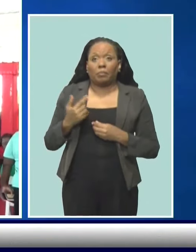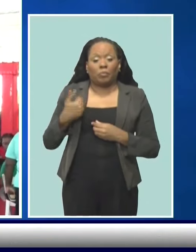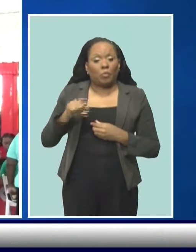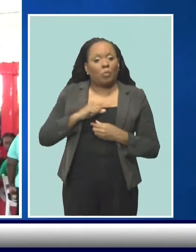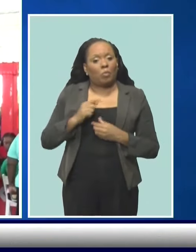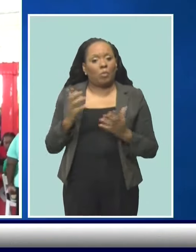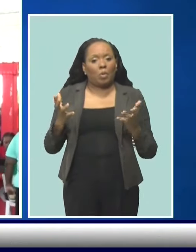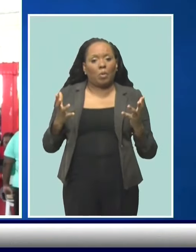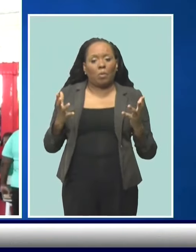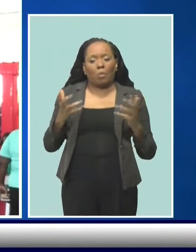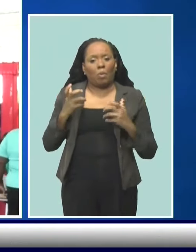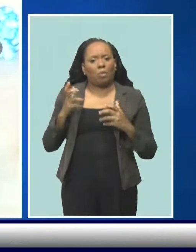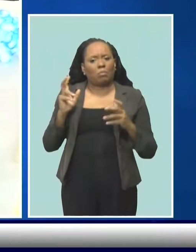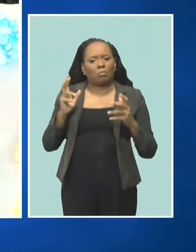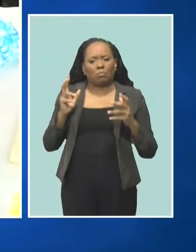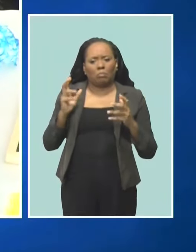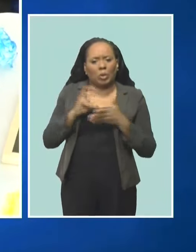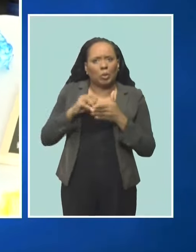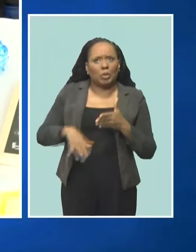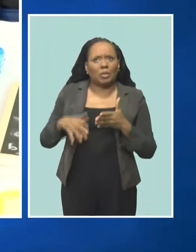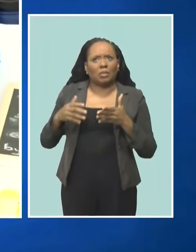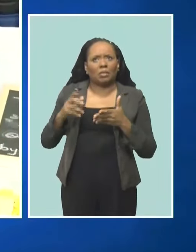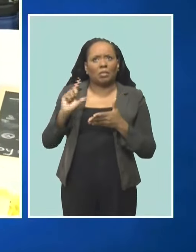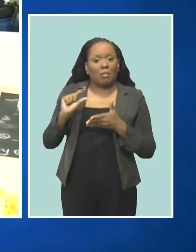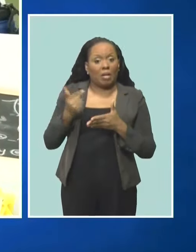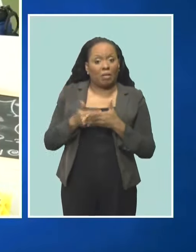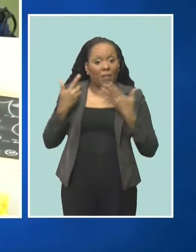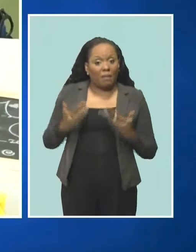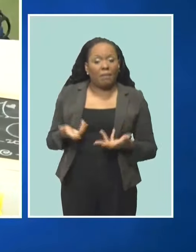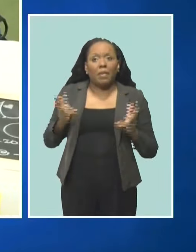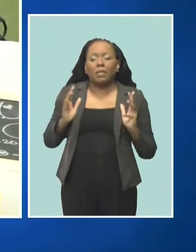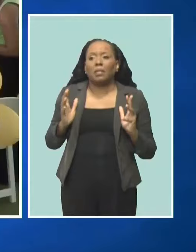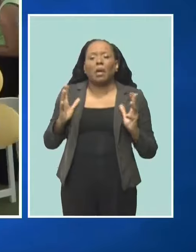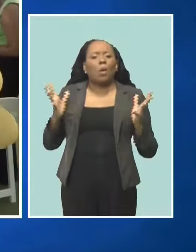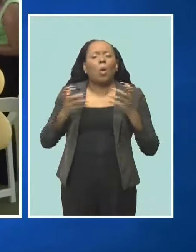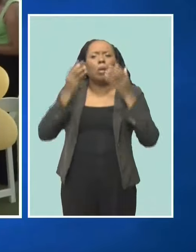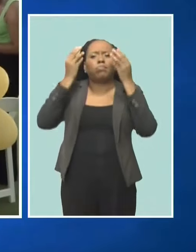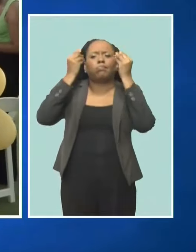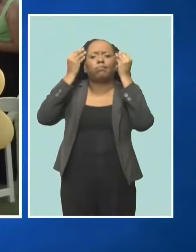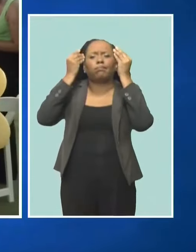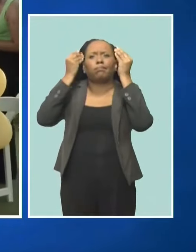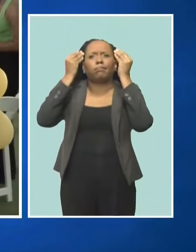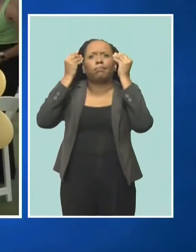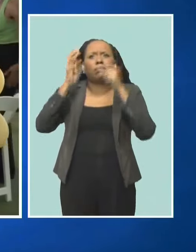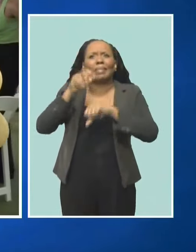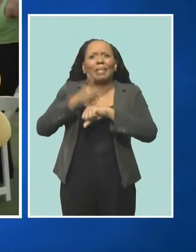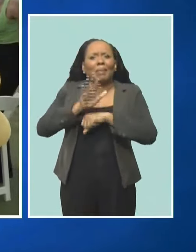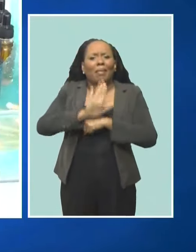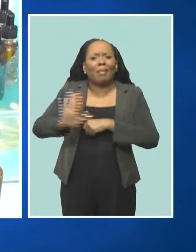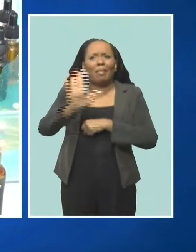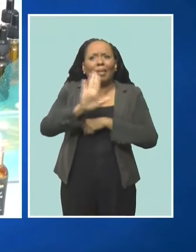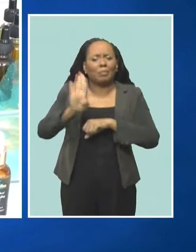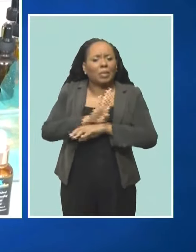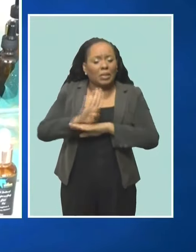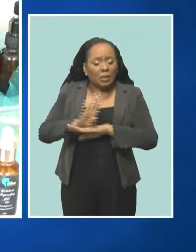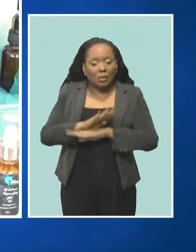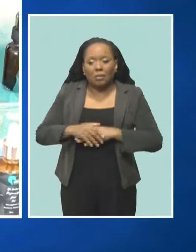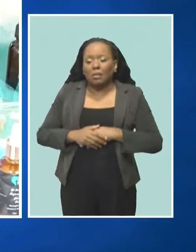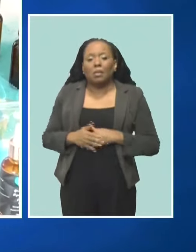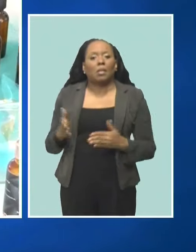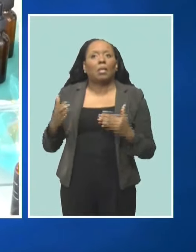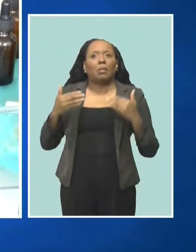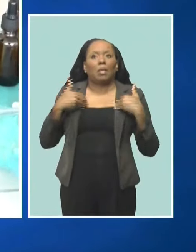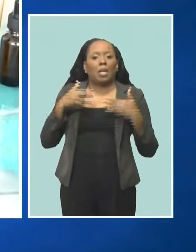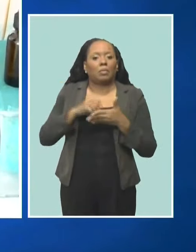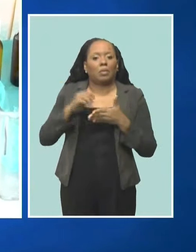entrepreneurial thinking among our students. And so this orientation fair features student entrepreneurs who are doing amazing